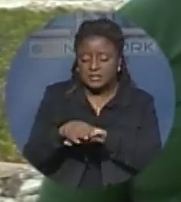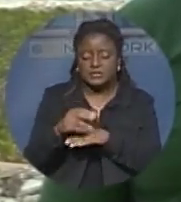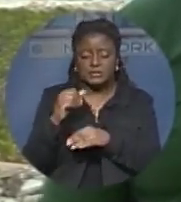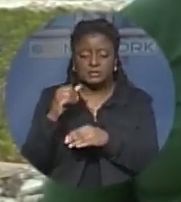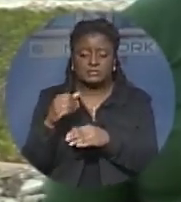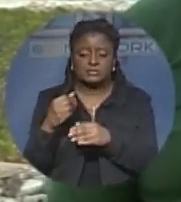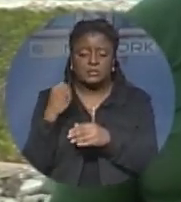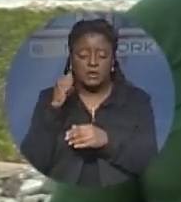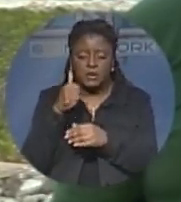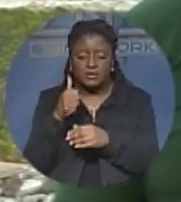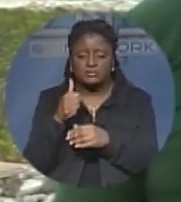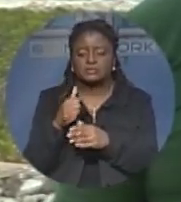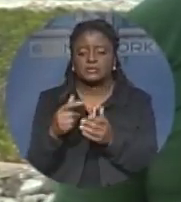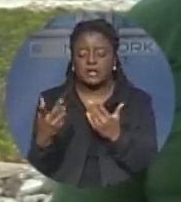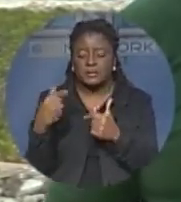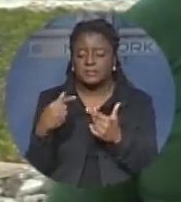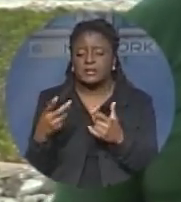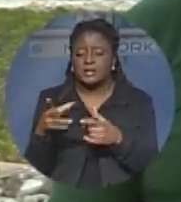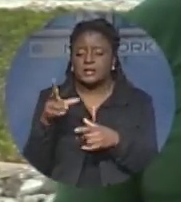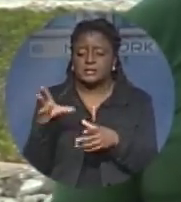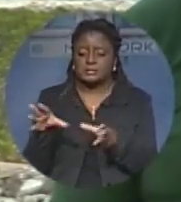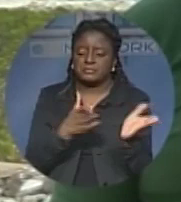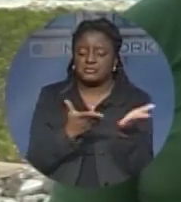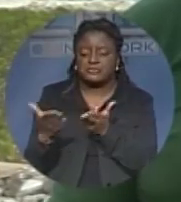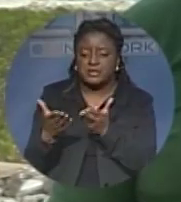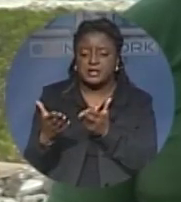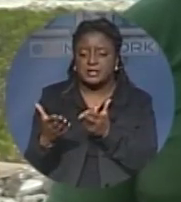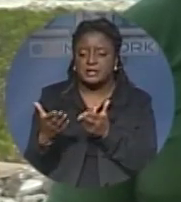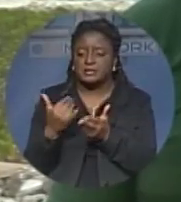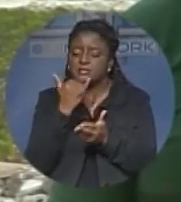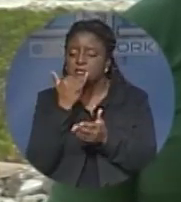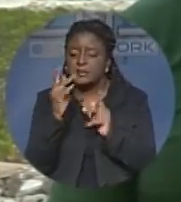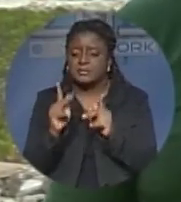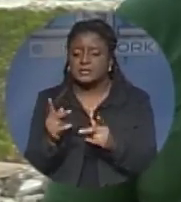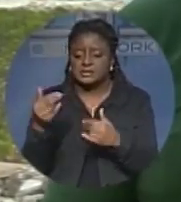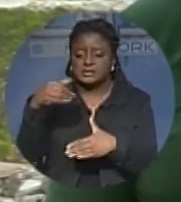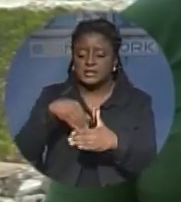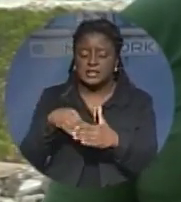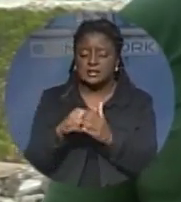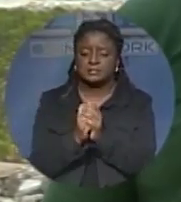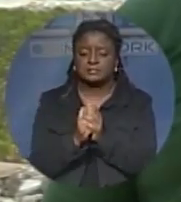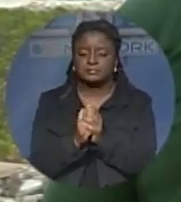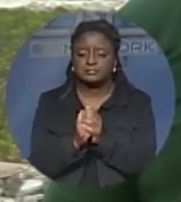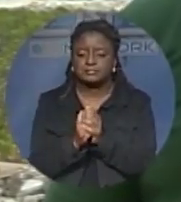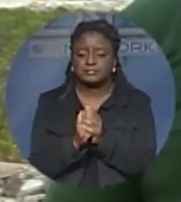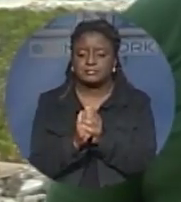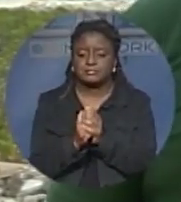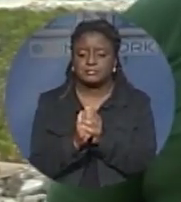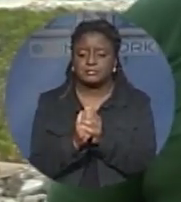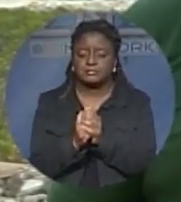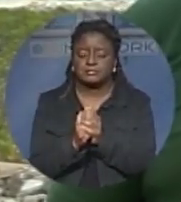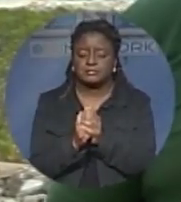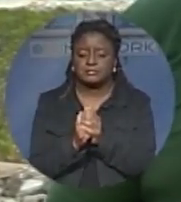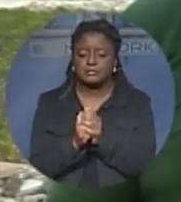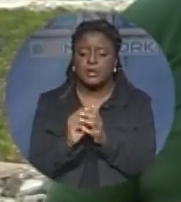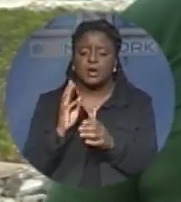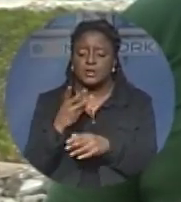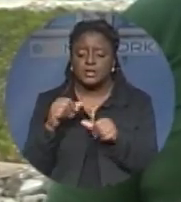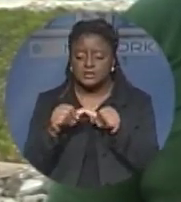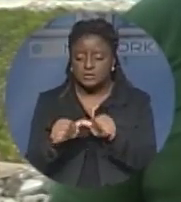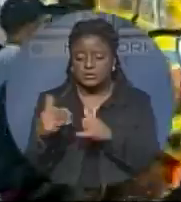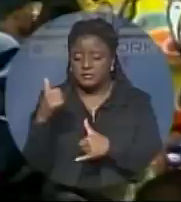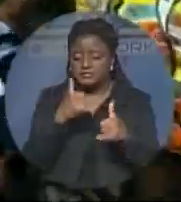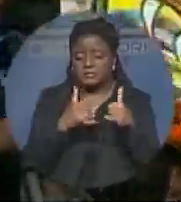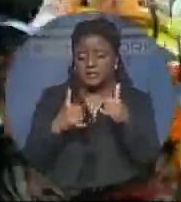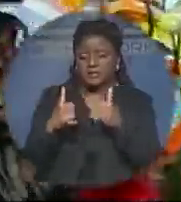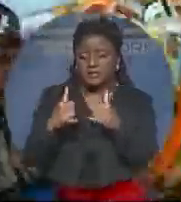,000 cold cash. And unless we bring a couple of these people before the courts, gee, we're going to continue to fight this battle,